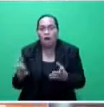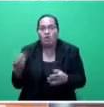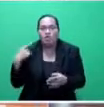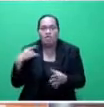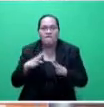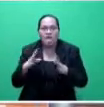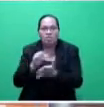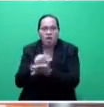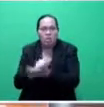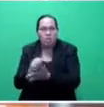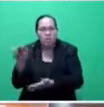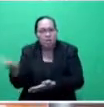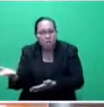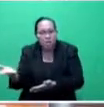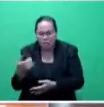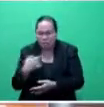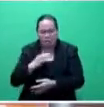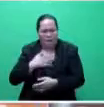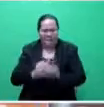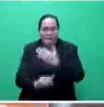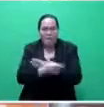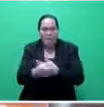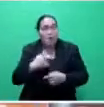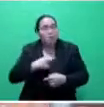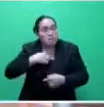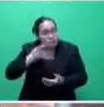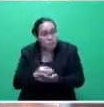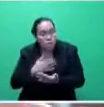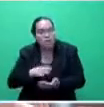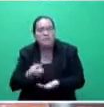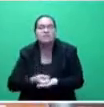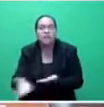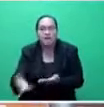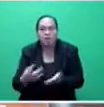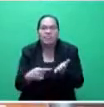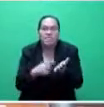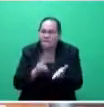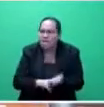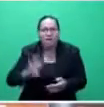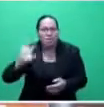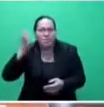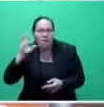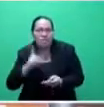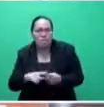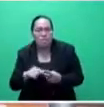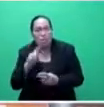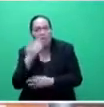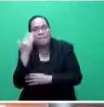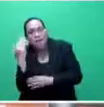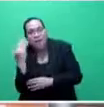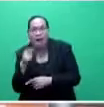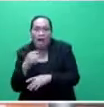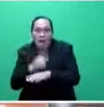stores. Now, obviously, we don't want that because at the end of the day, they spend their money on a TV or a stereo, they'll depend on government